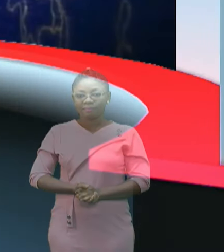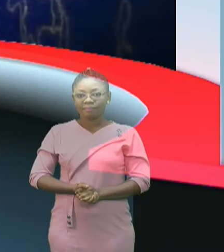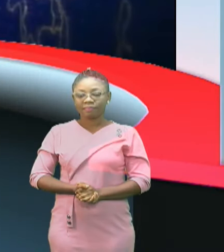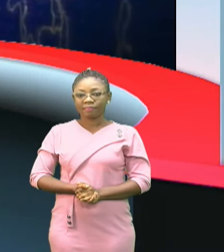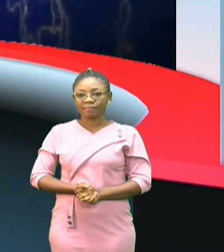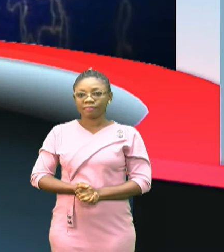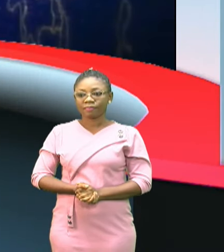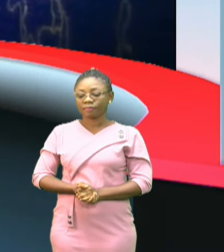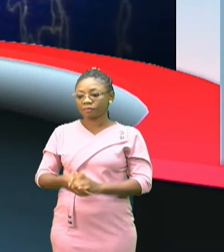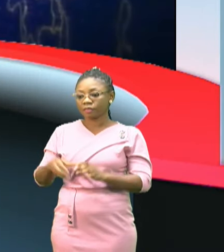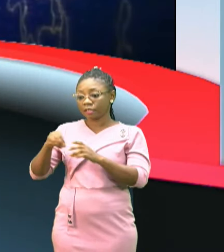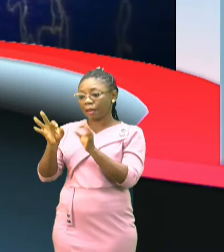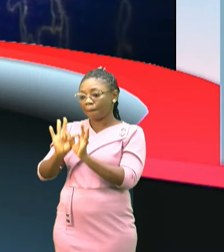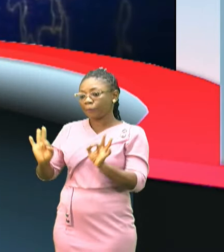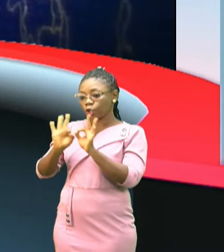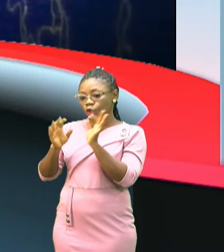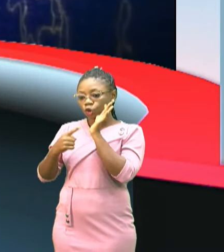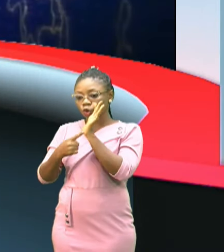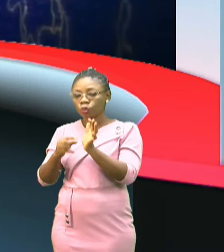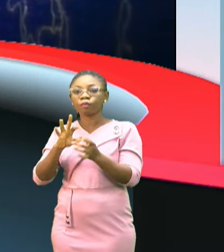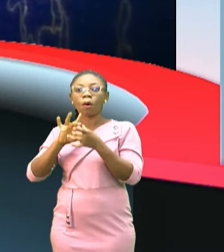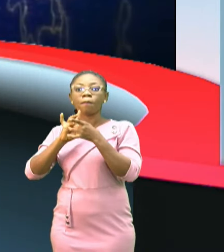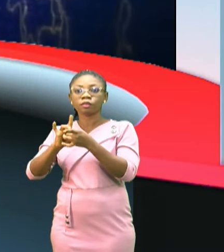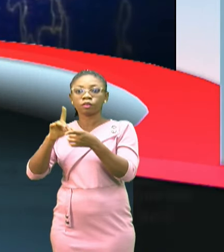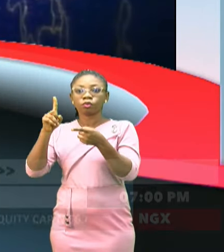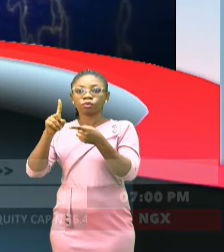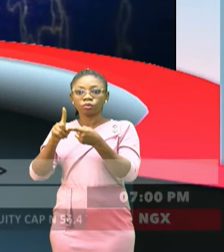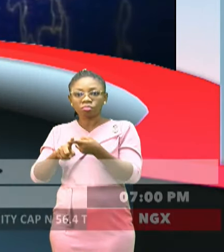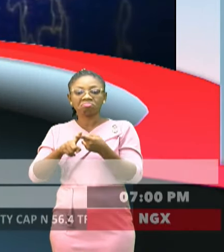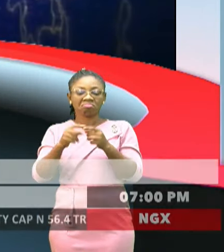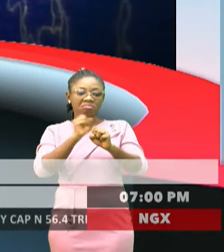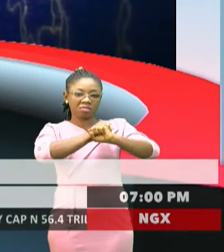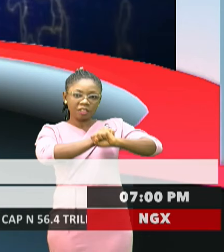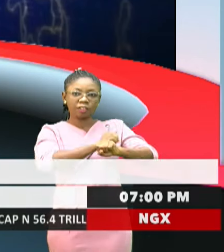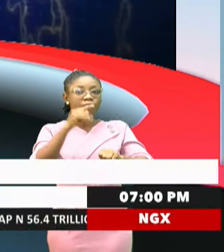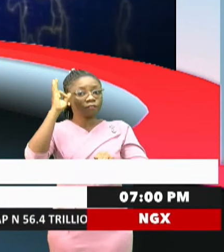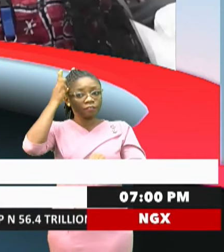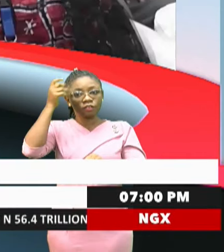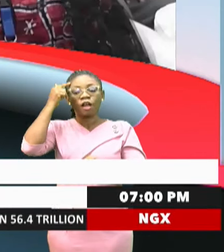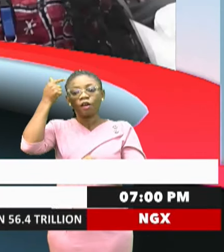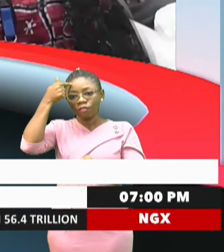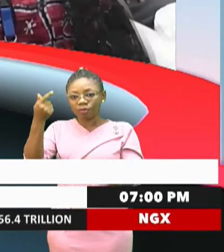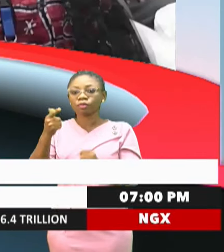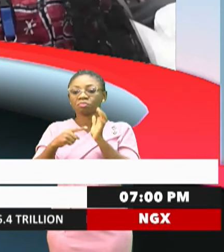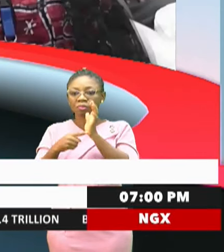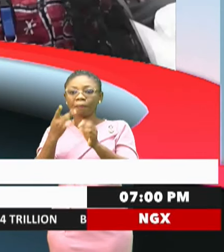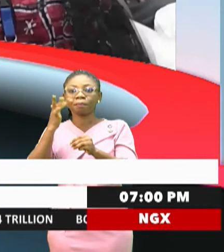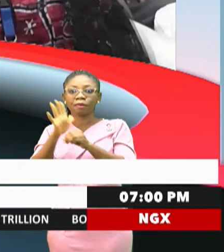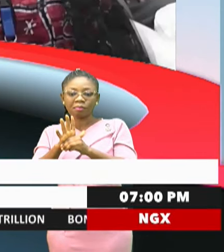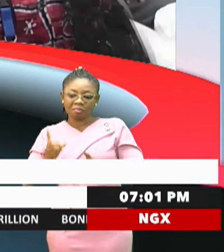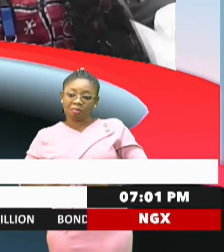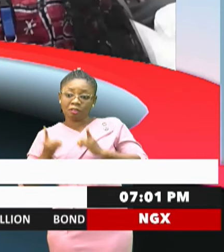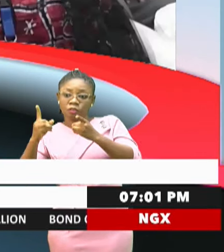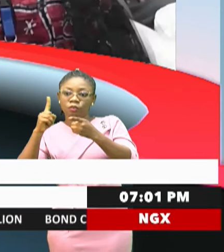In a significant show of commitment to regional security, the federal government has reaffirmed its dedication to